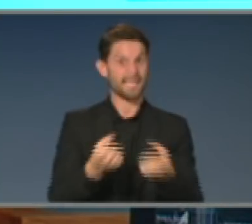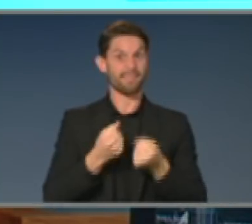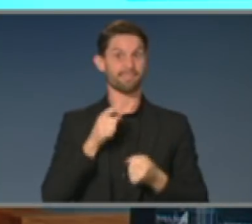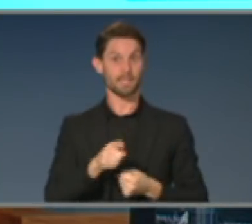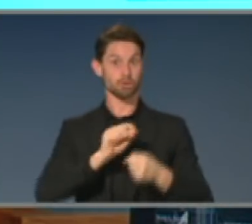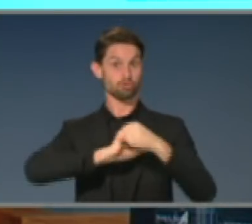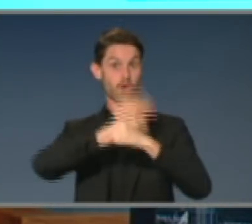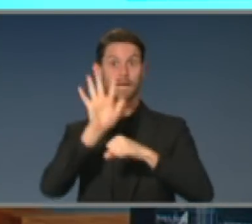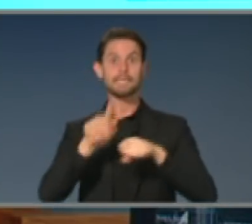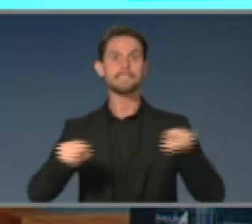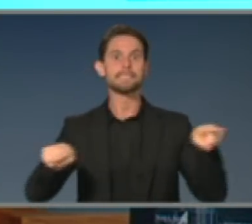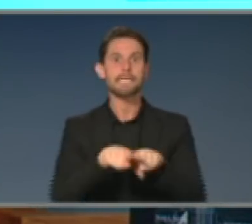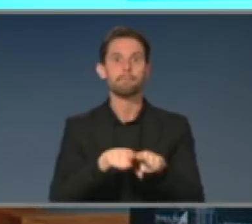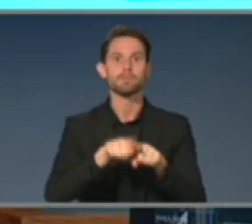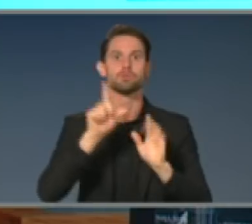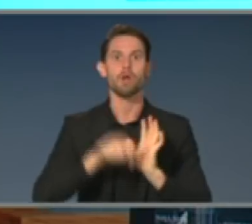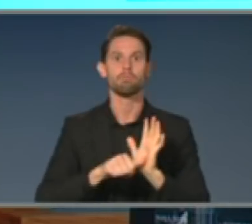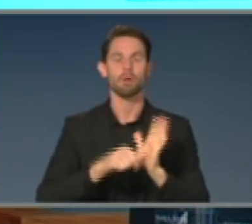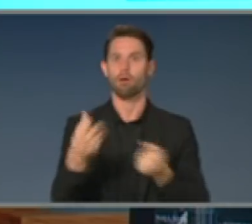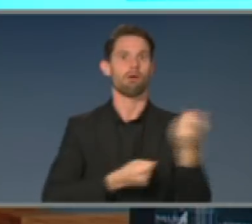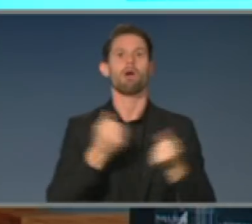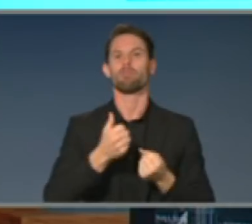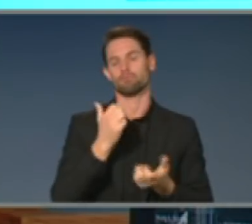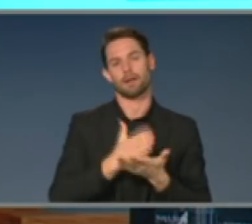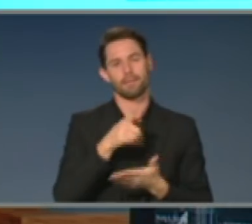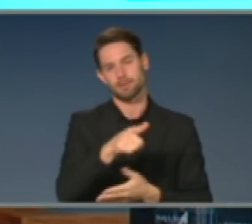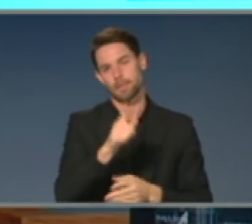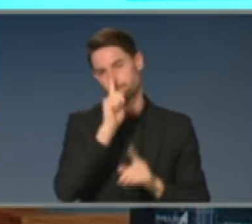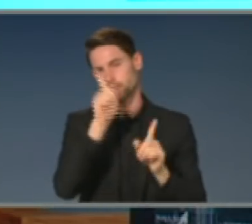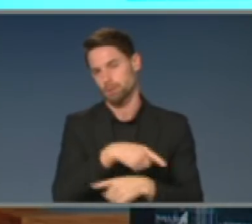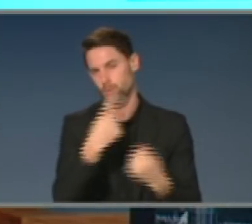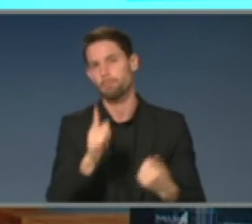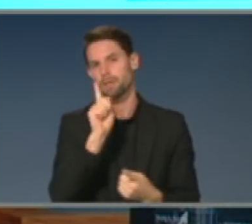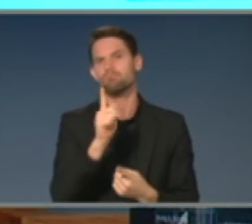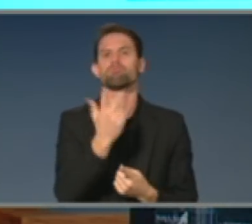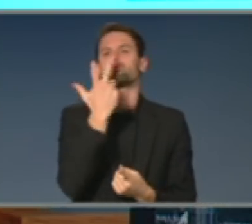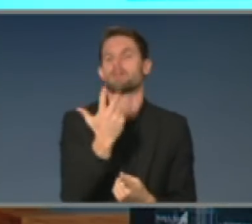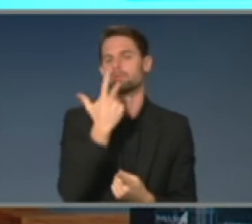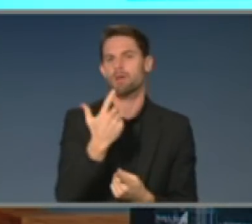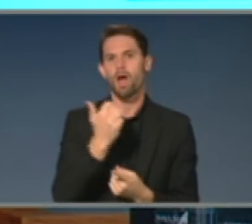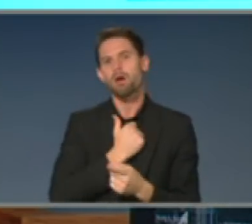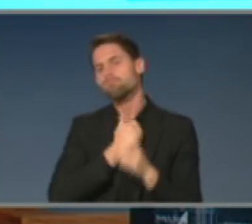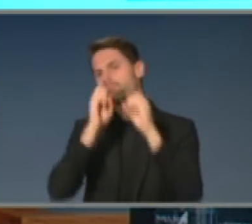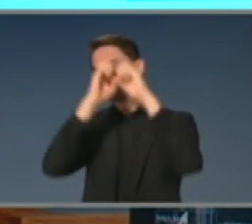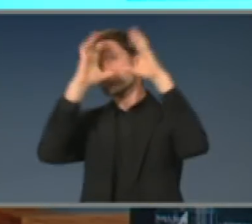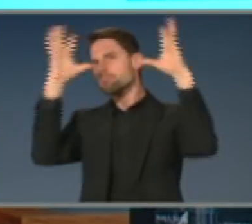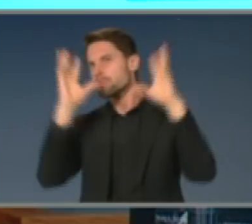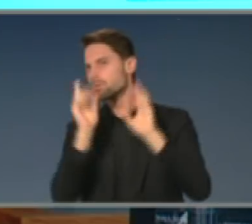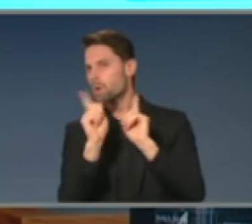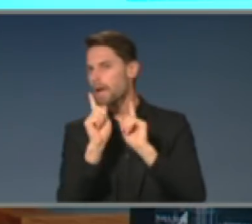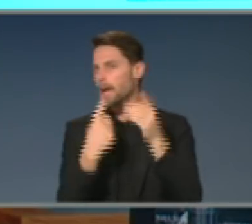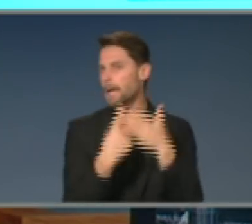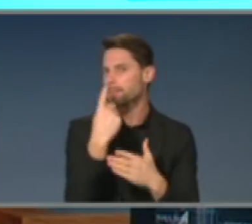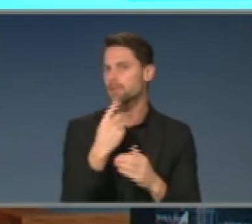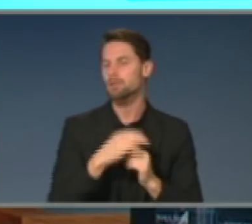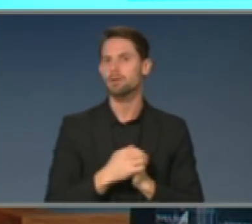unlikely scenario that the whole country gets infected at the same time, but that in microcosm has been